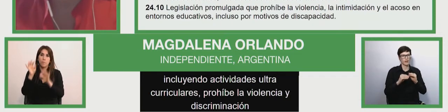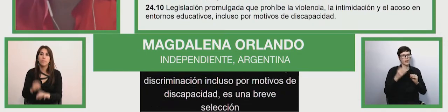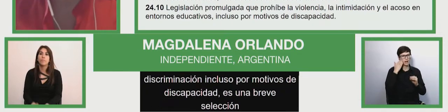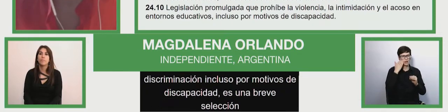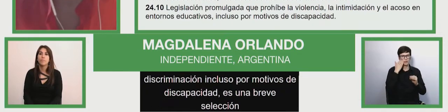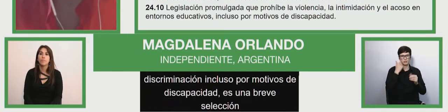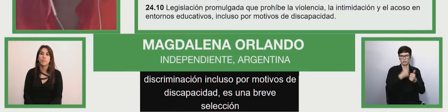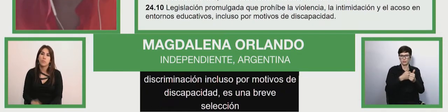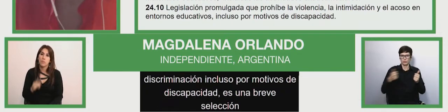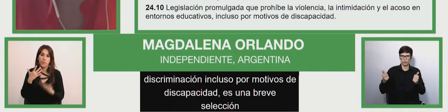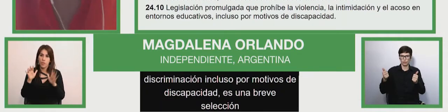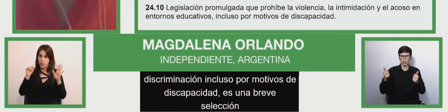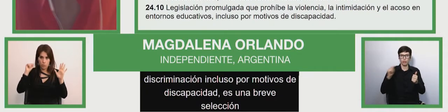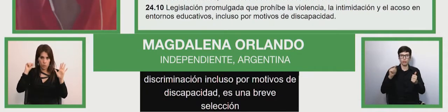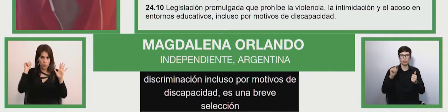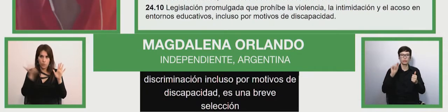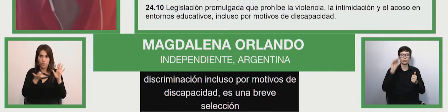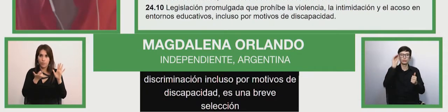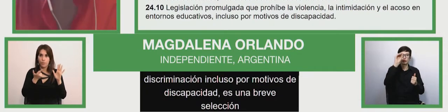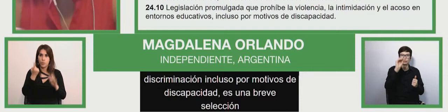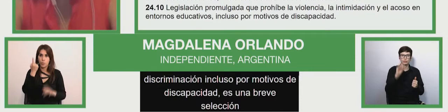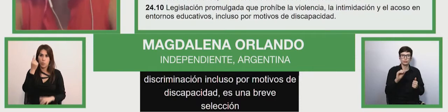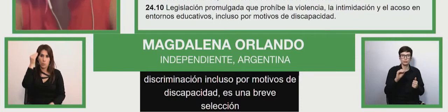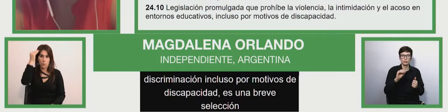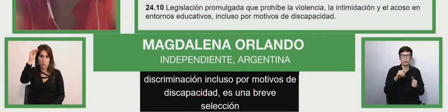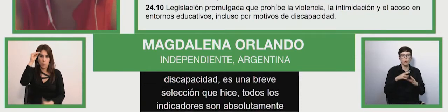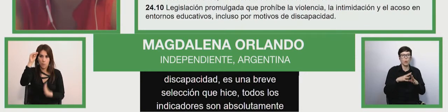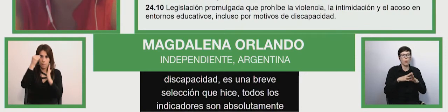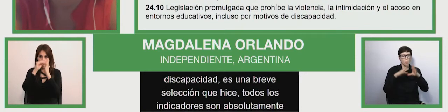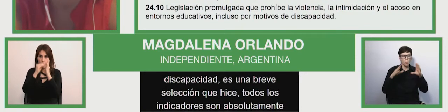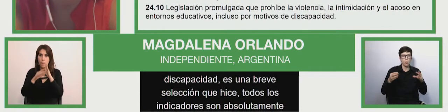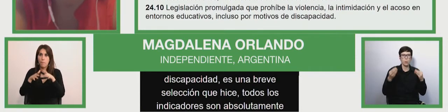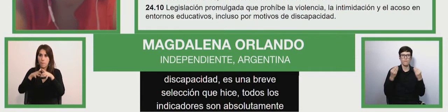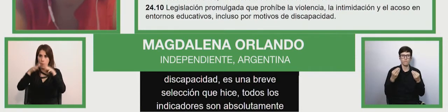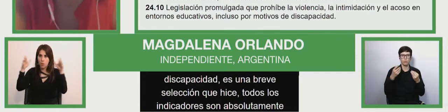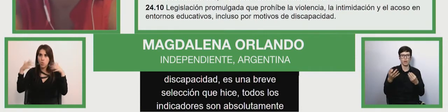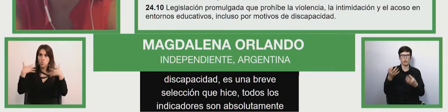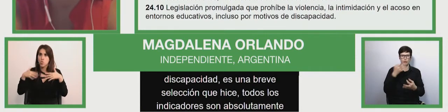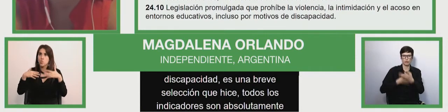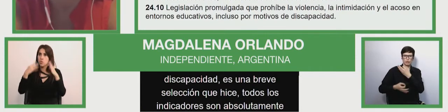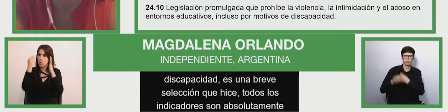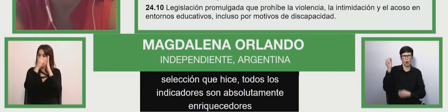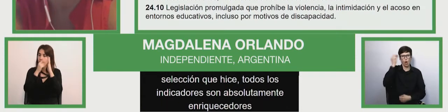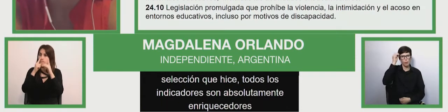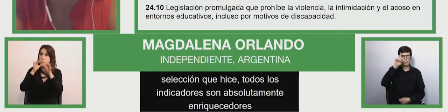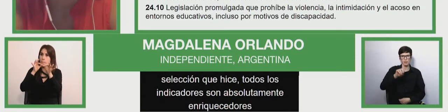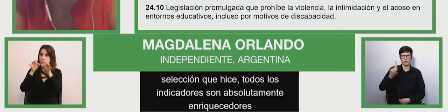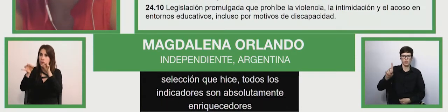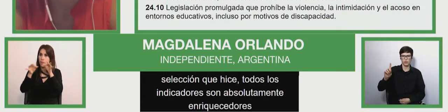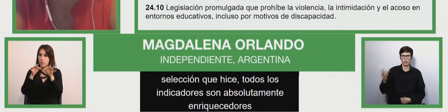are um enriching and complement each other mutually